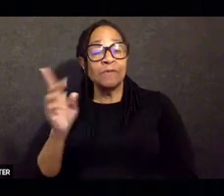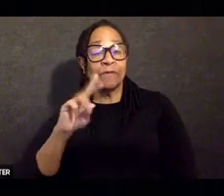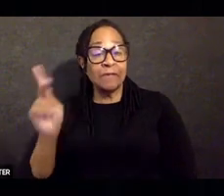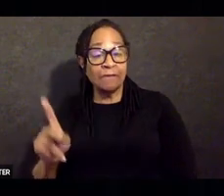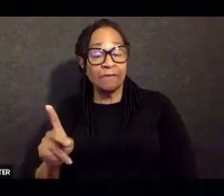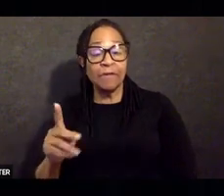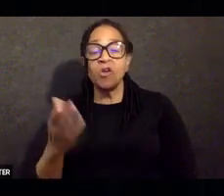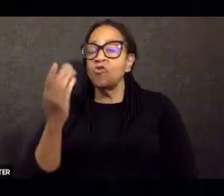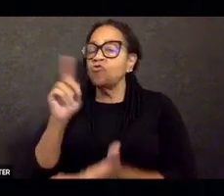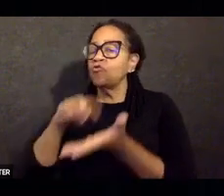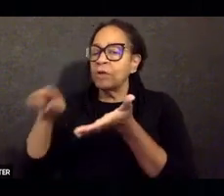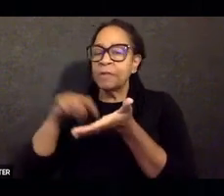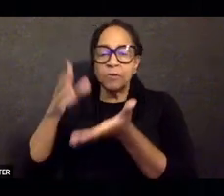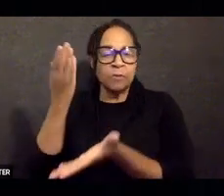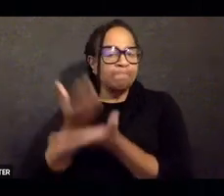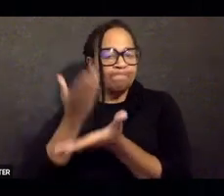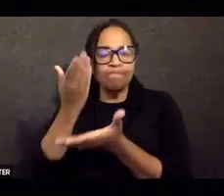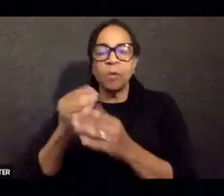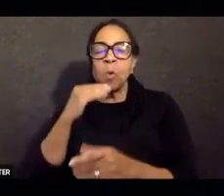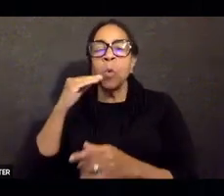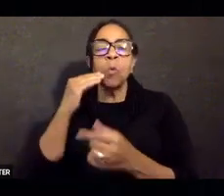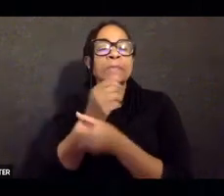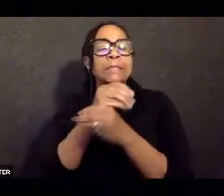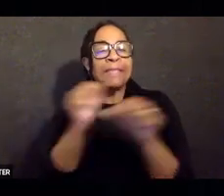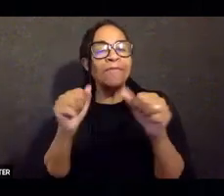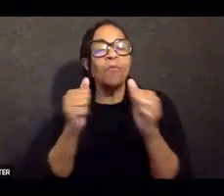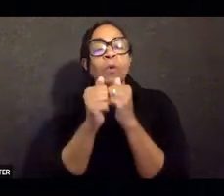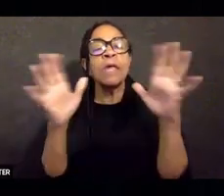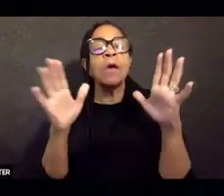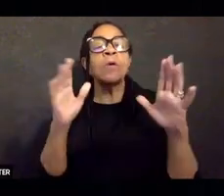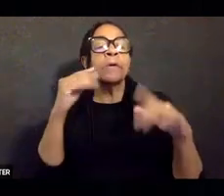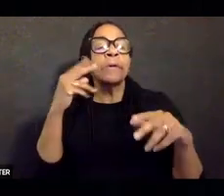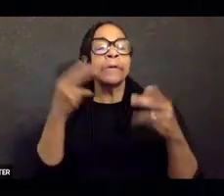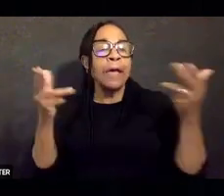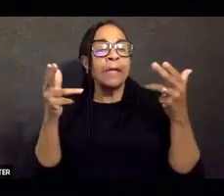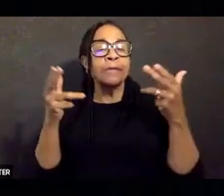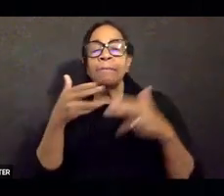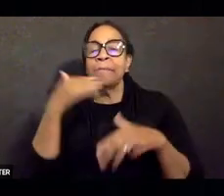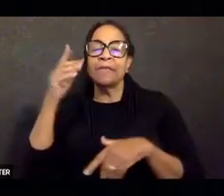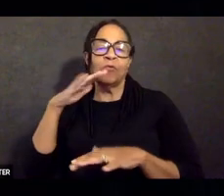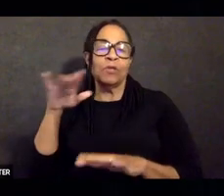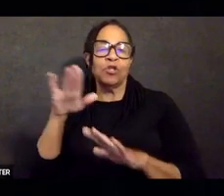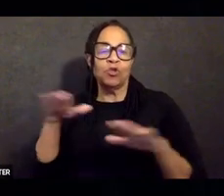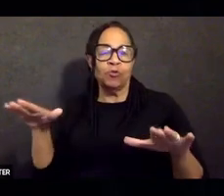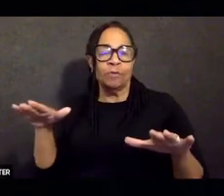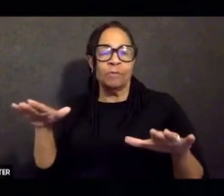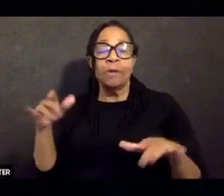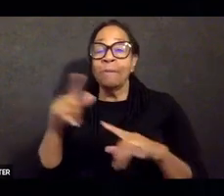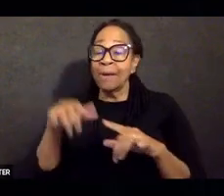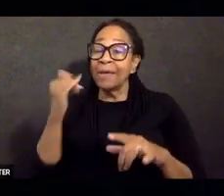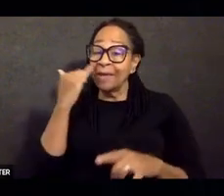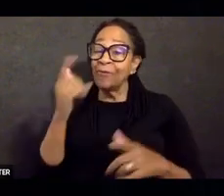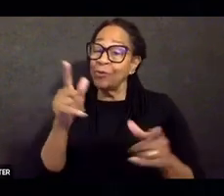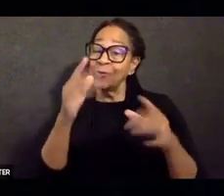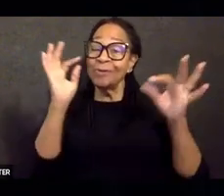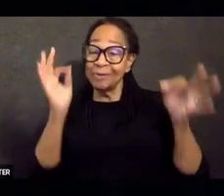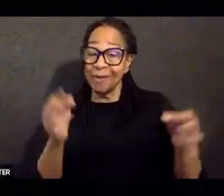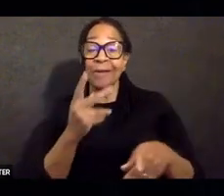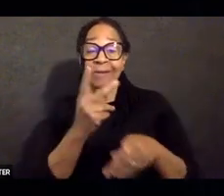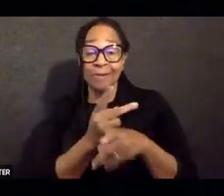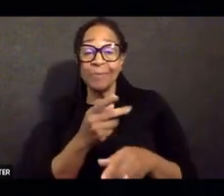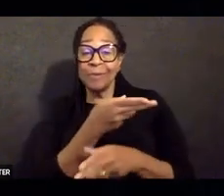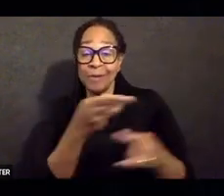Research shows that children are safest in a home without a gun. However, if you do decide to keep